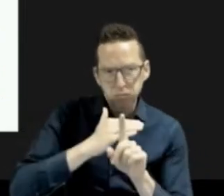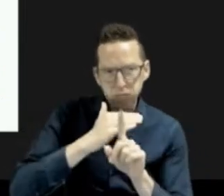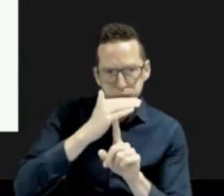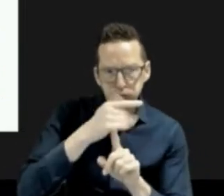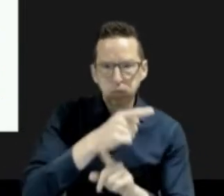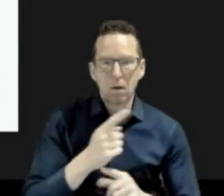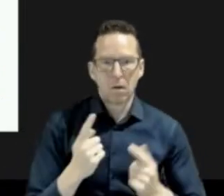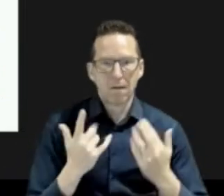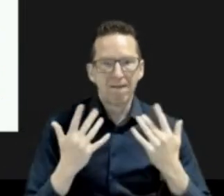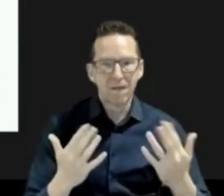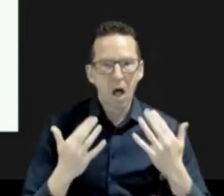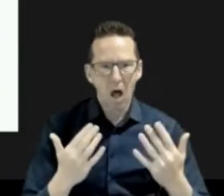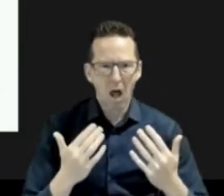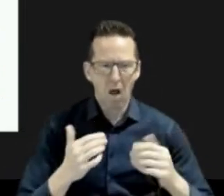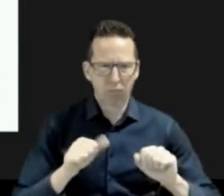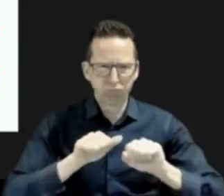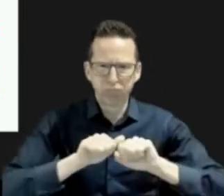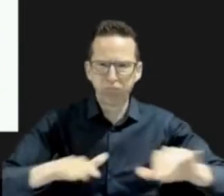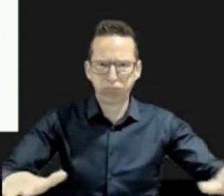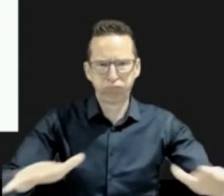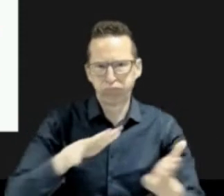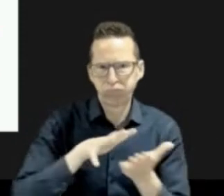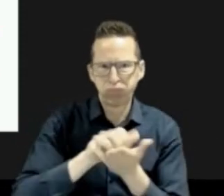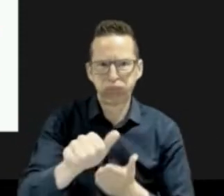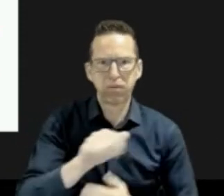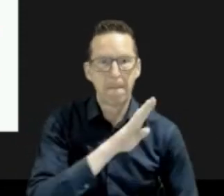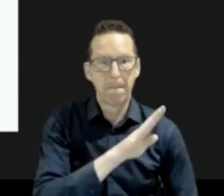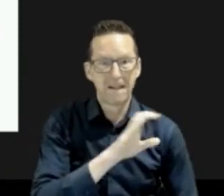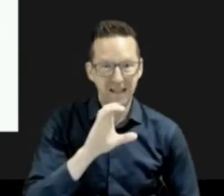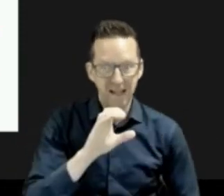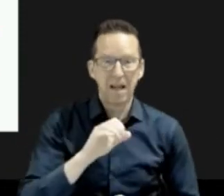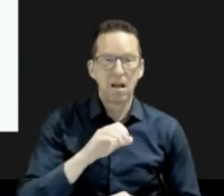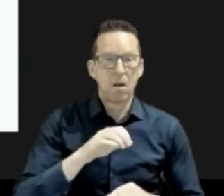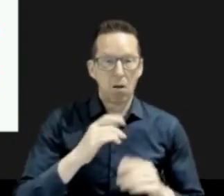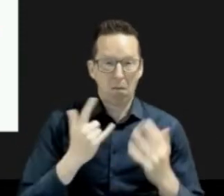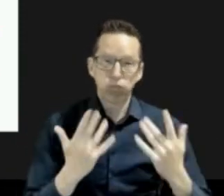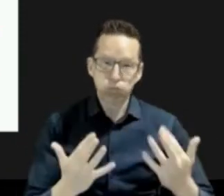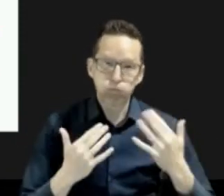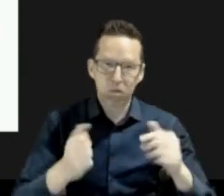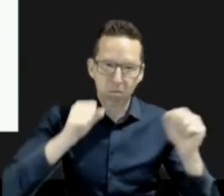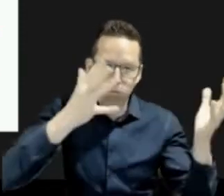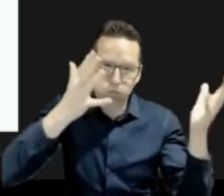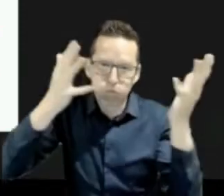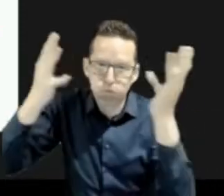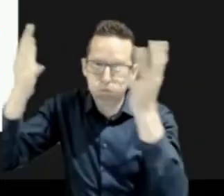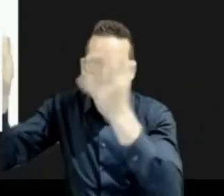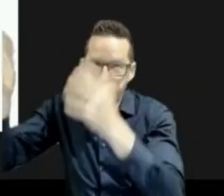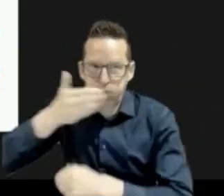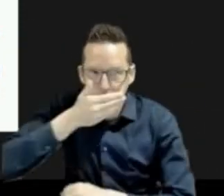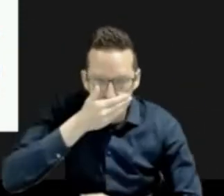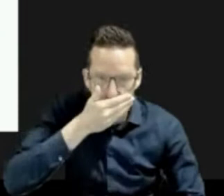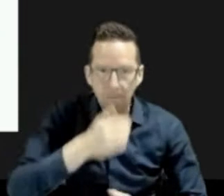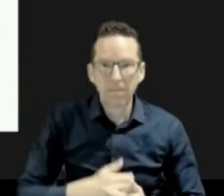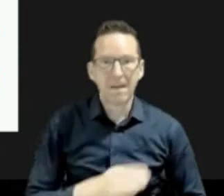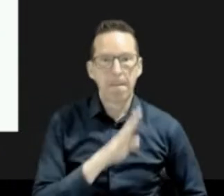Columbia. These wildfires gave rise to smoke and poor air quality into September, and both British Columbia and the Yukon